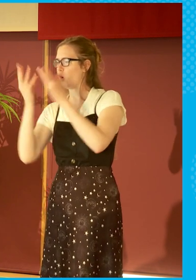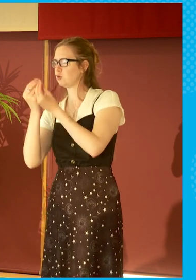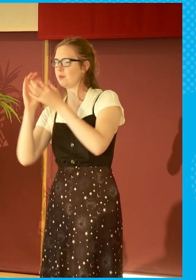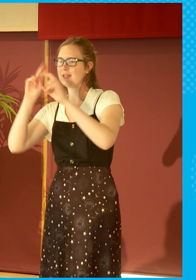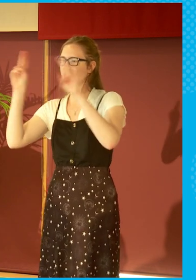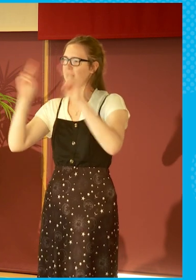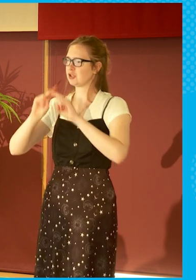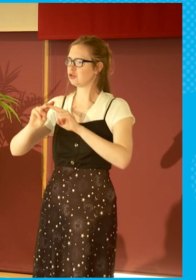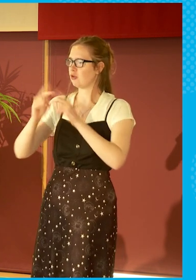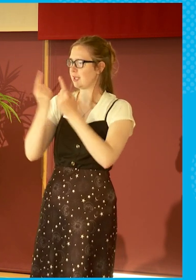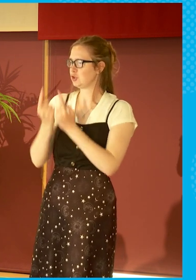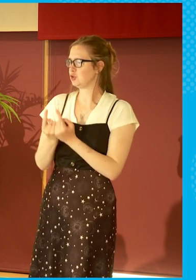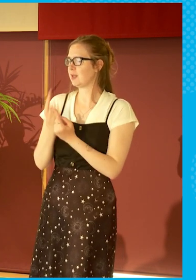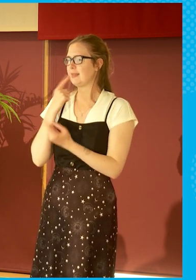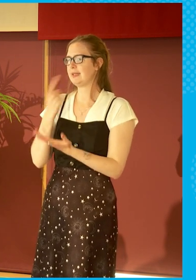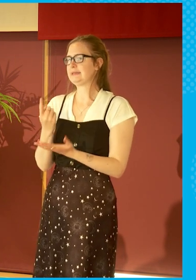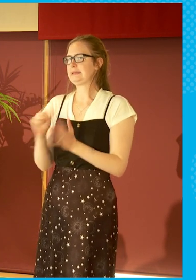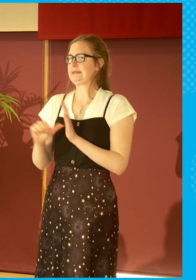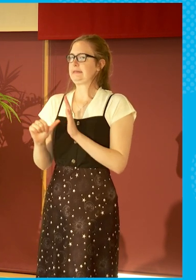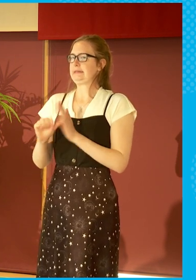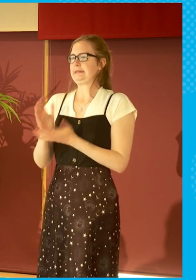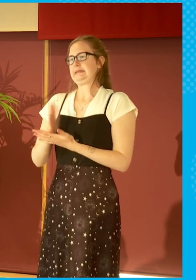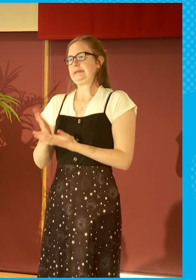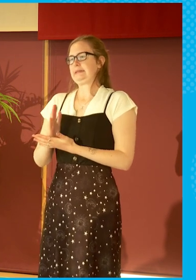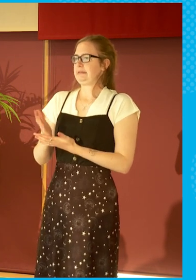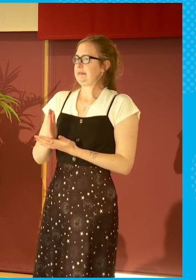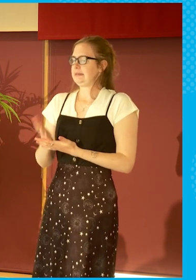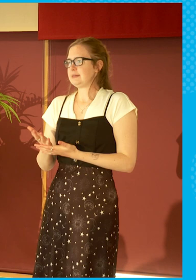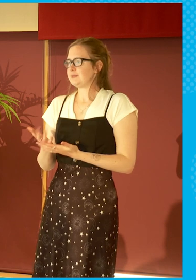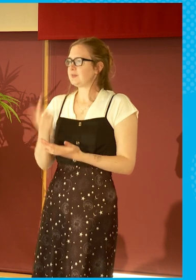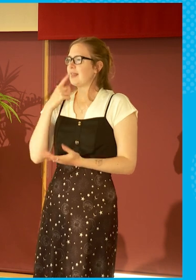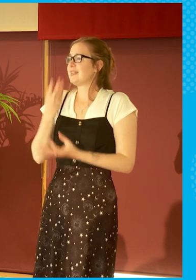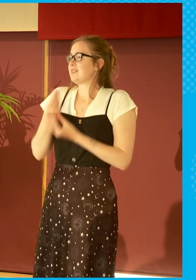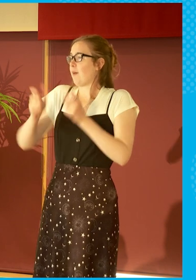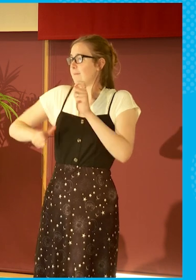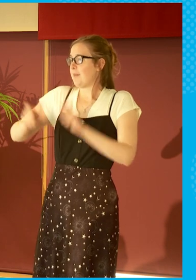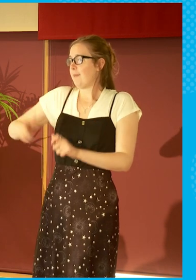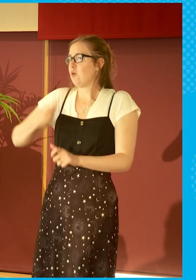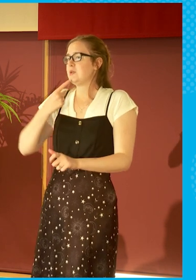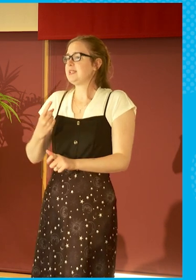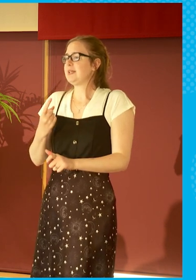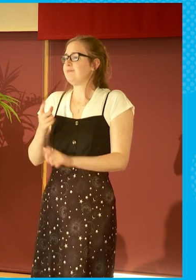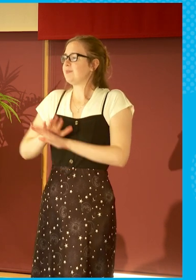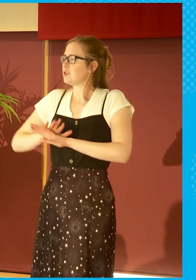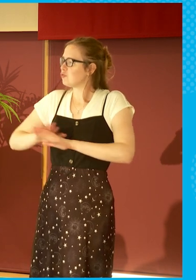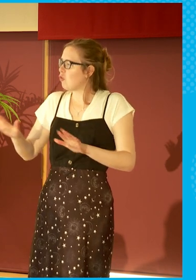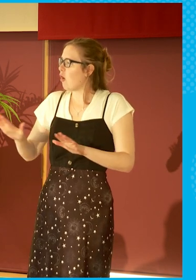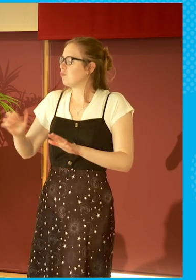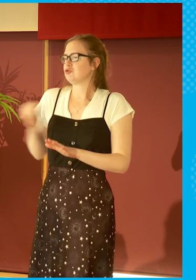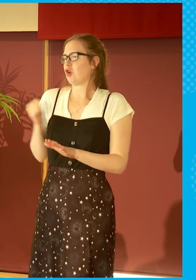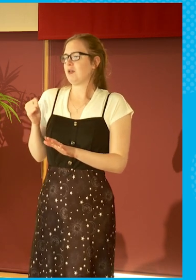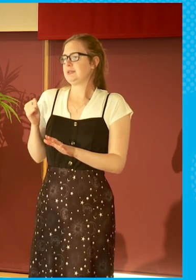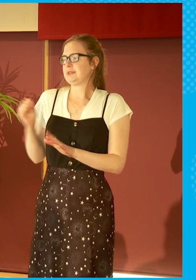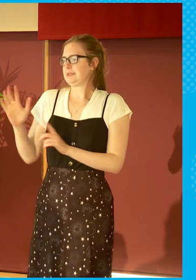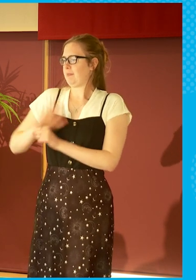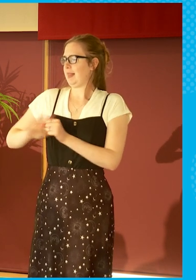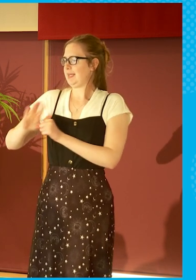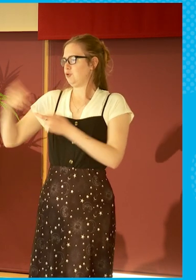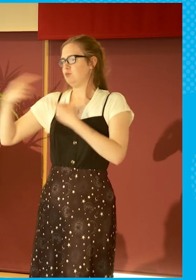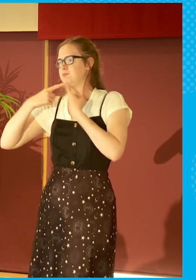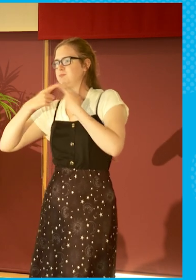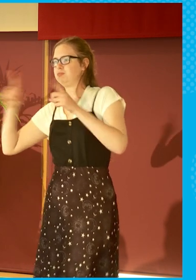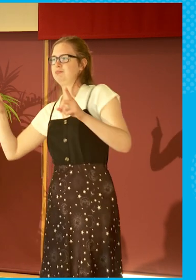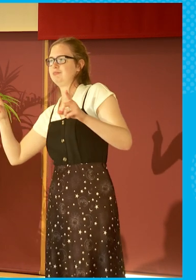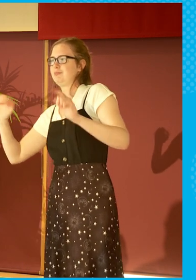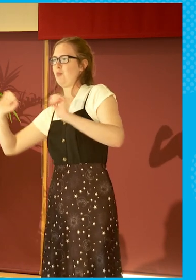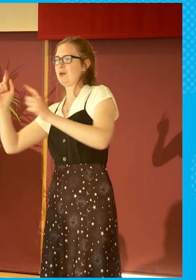I think, is a moot point. I think some people would be saying, well, that's not Scotland's place, but I don't think that's